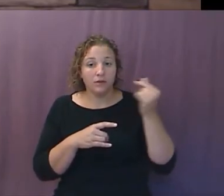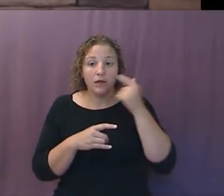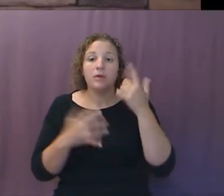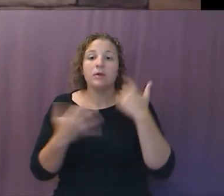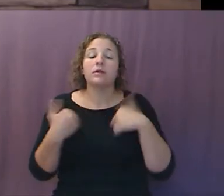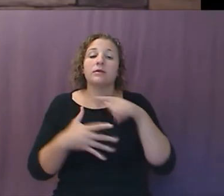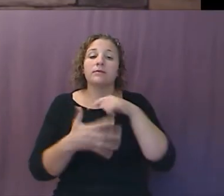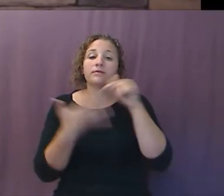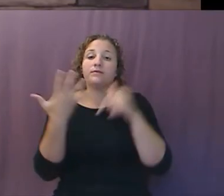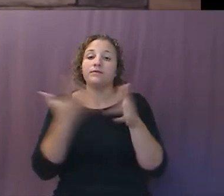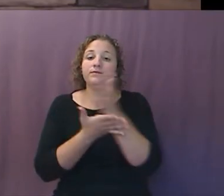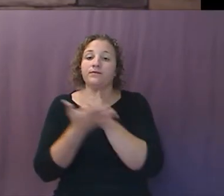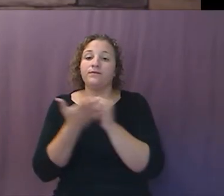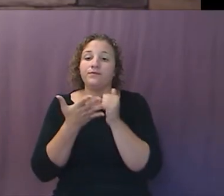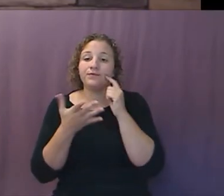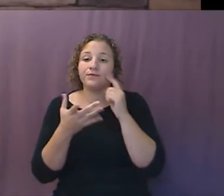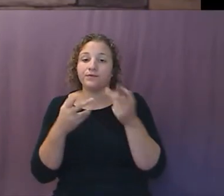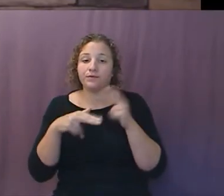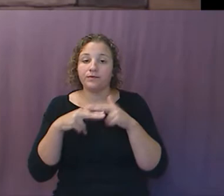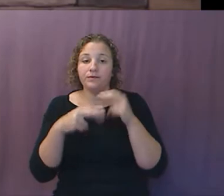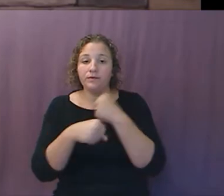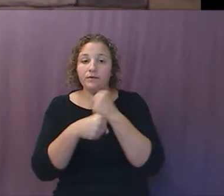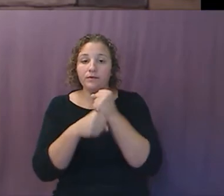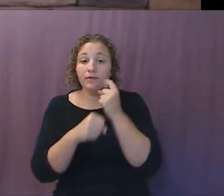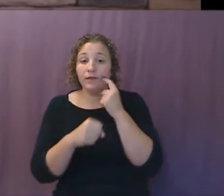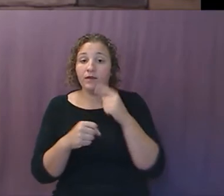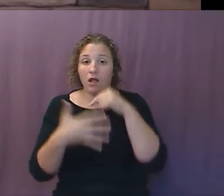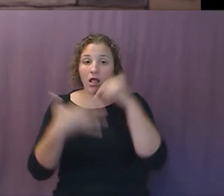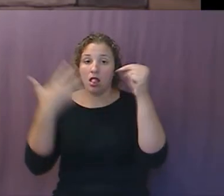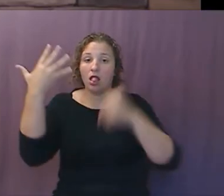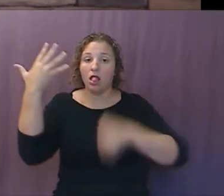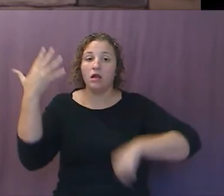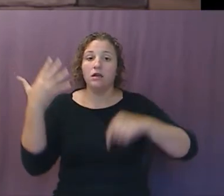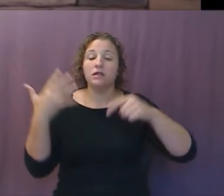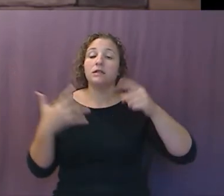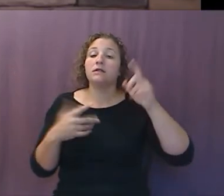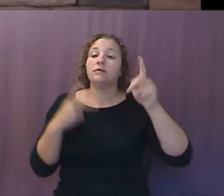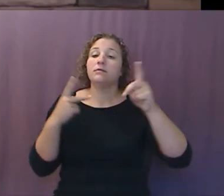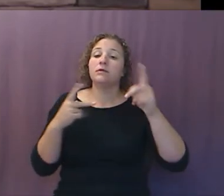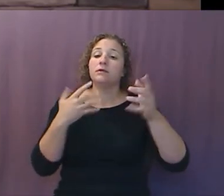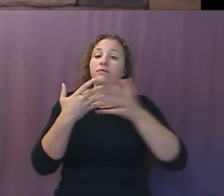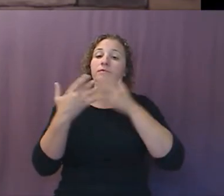in the world. In the latest gig, it's helping Centers